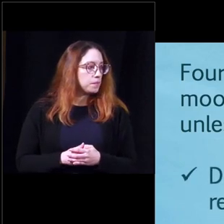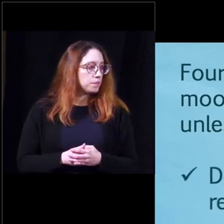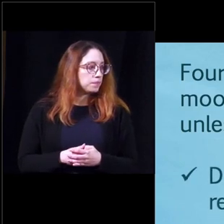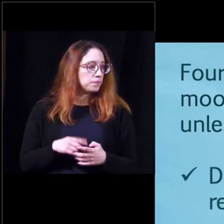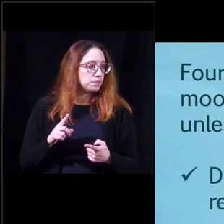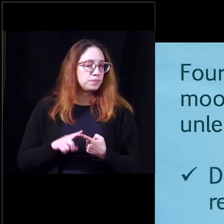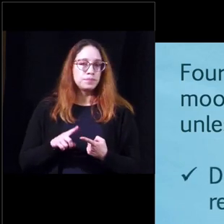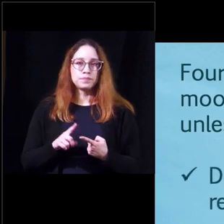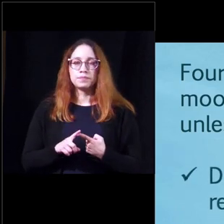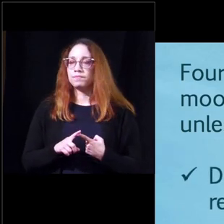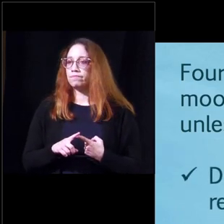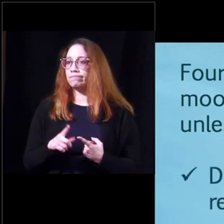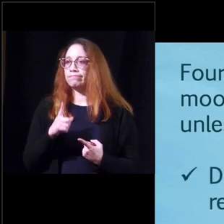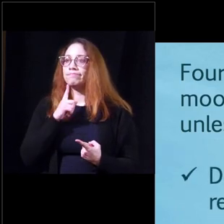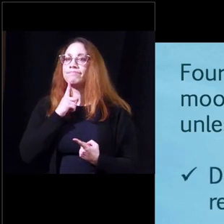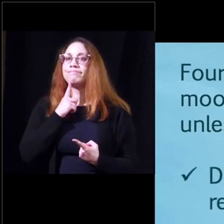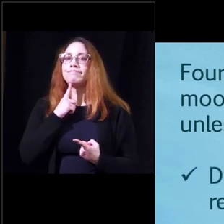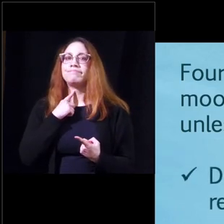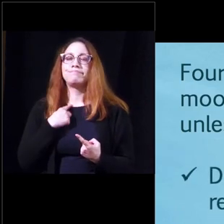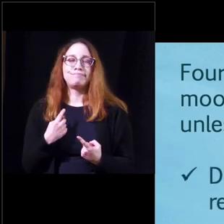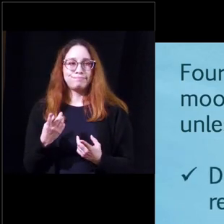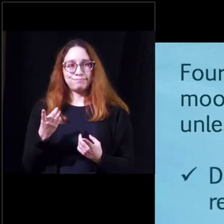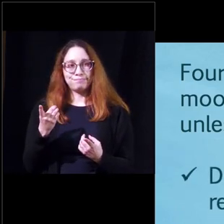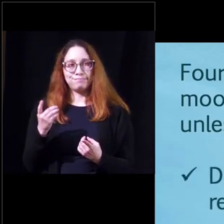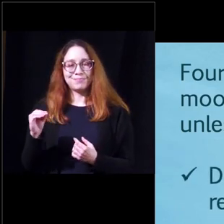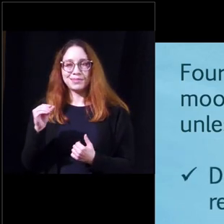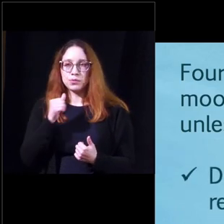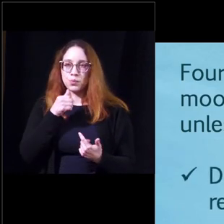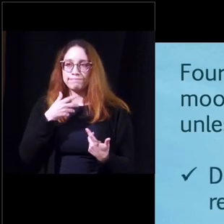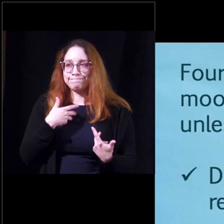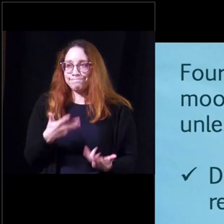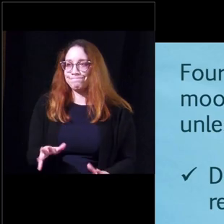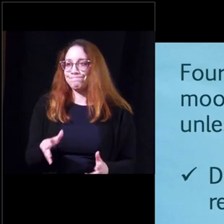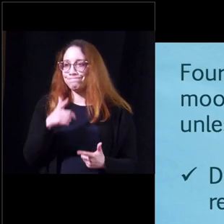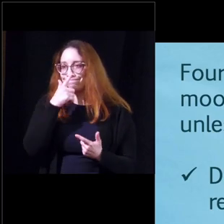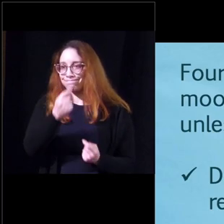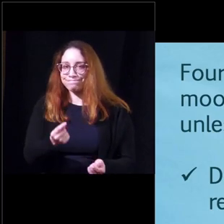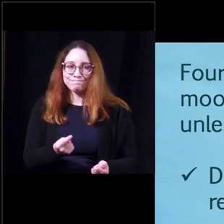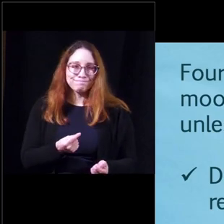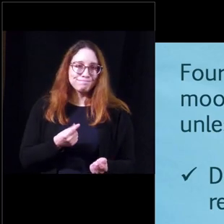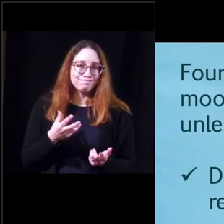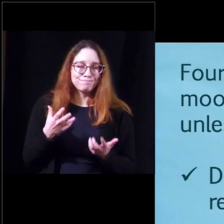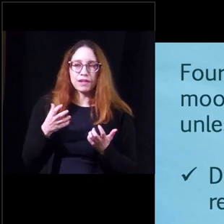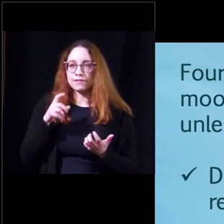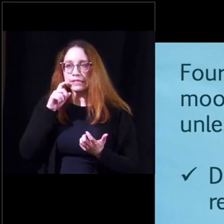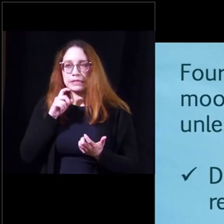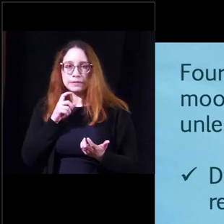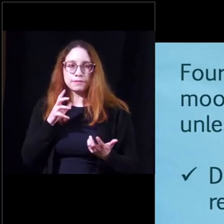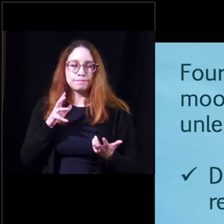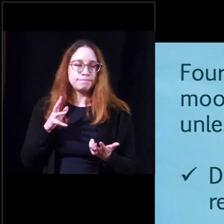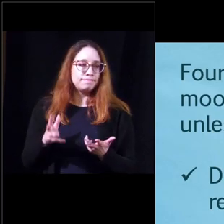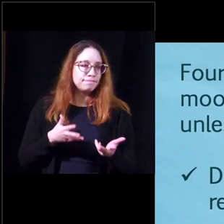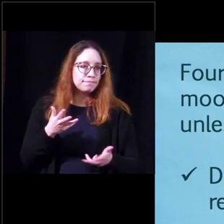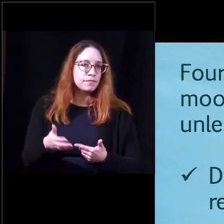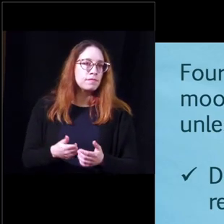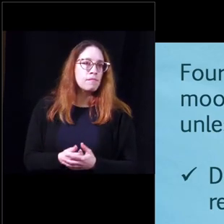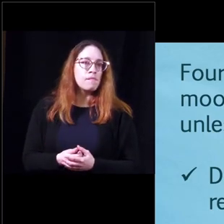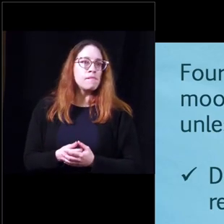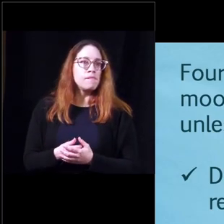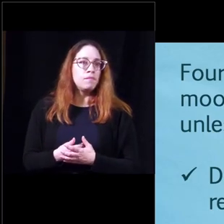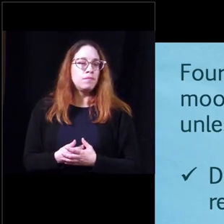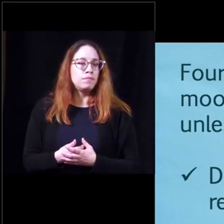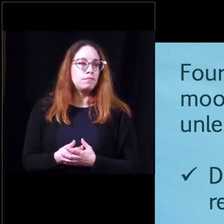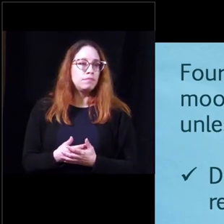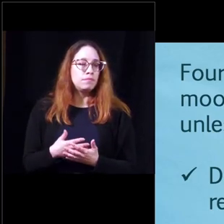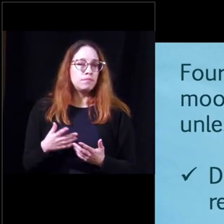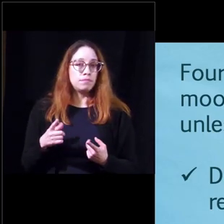first this is desire the lack of interest in in having uh sexual relations and